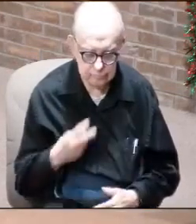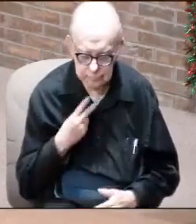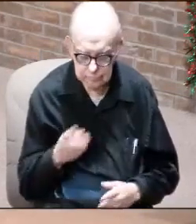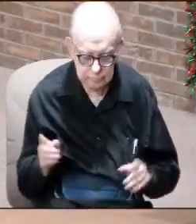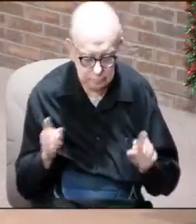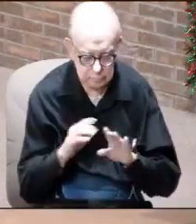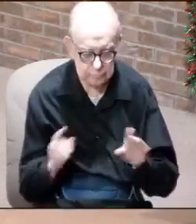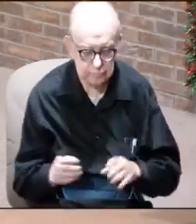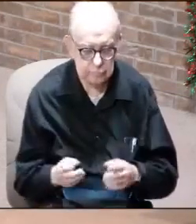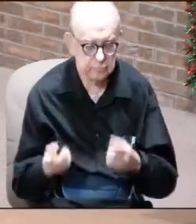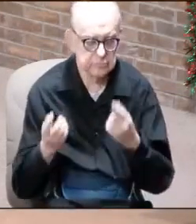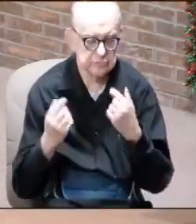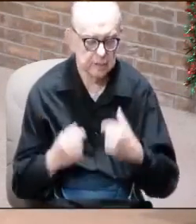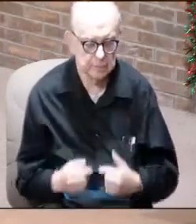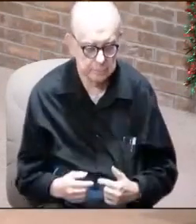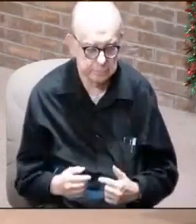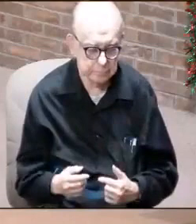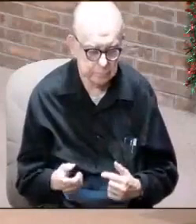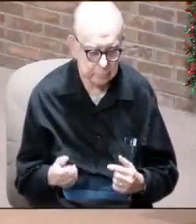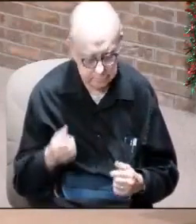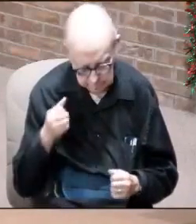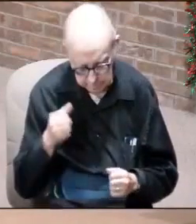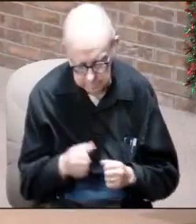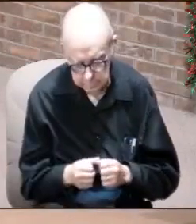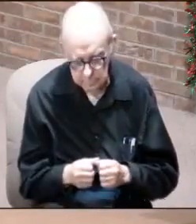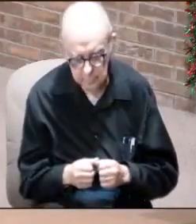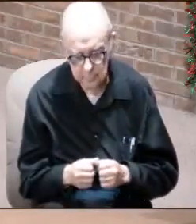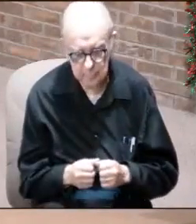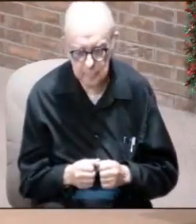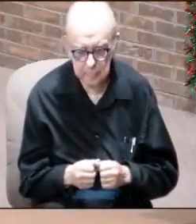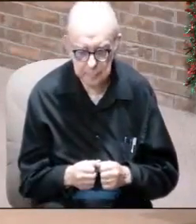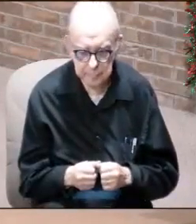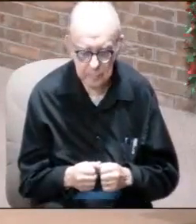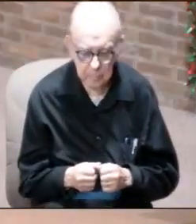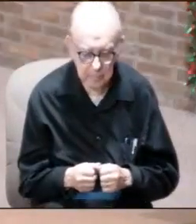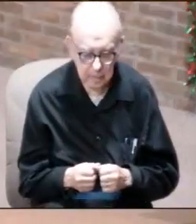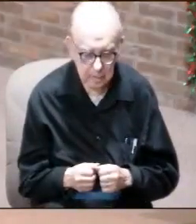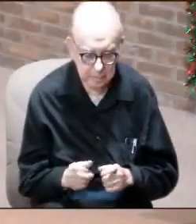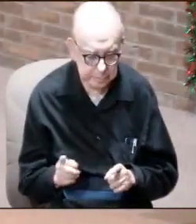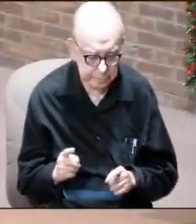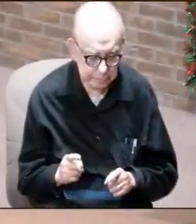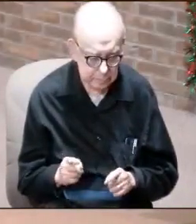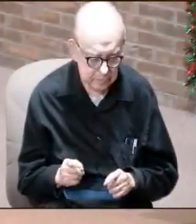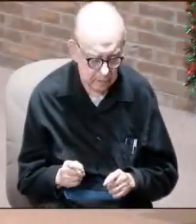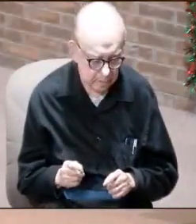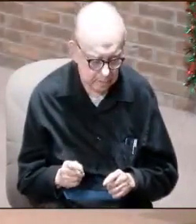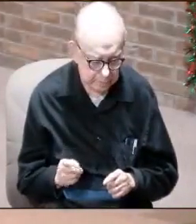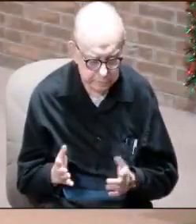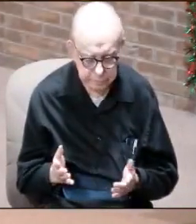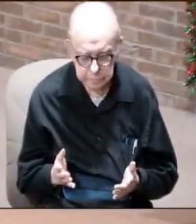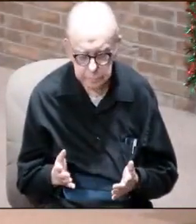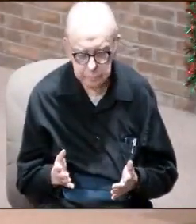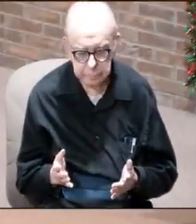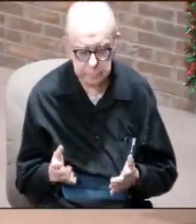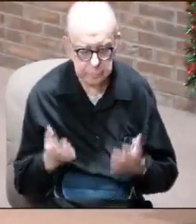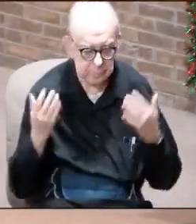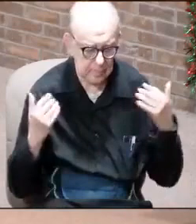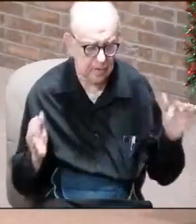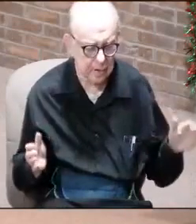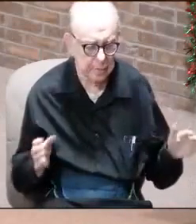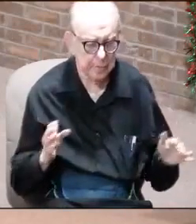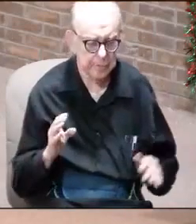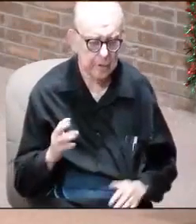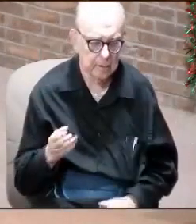like thunder, come. And when you remember, it was one of the high-ranking cherubims, which